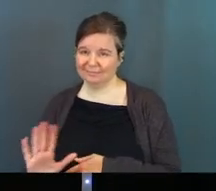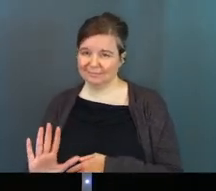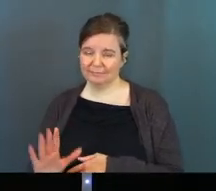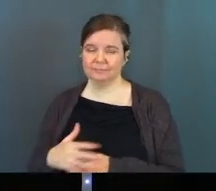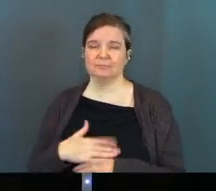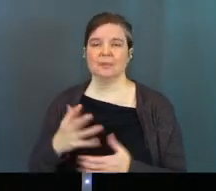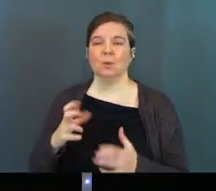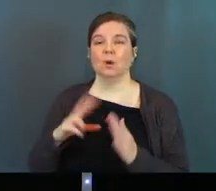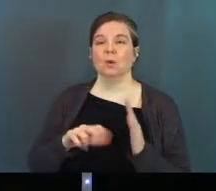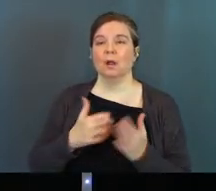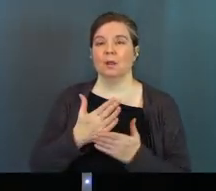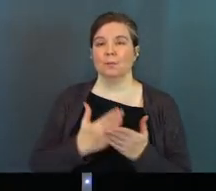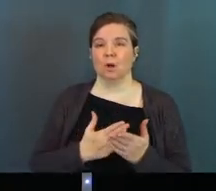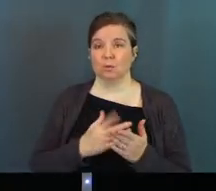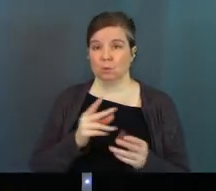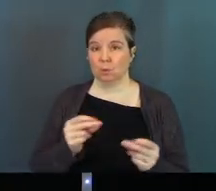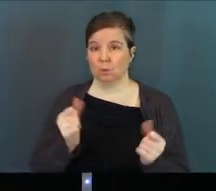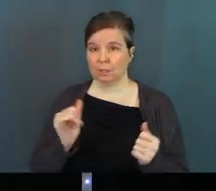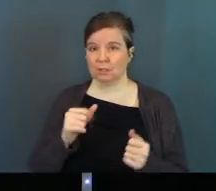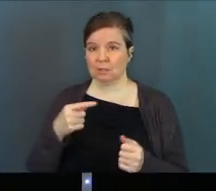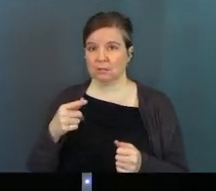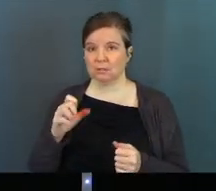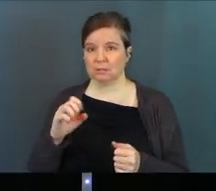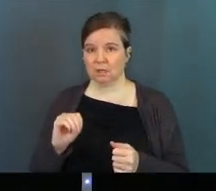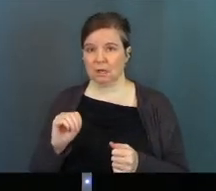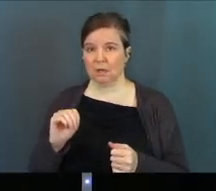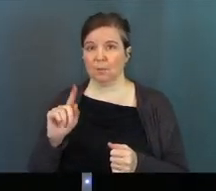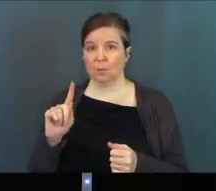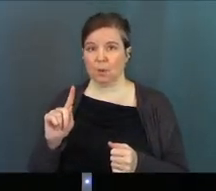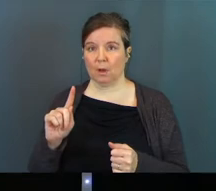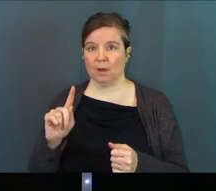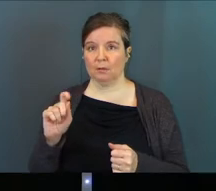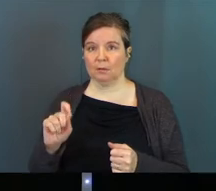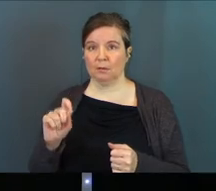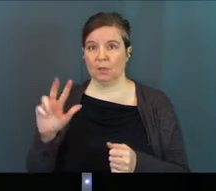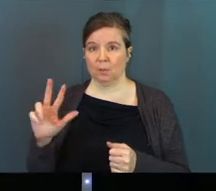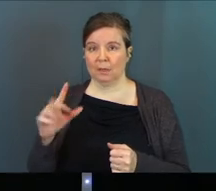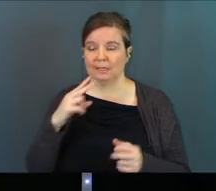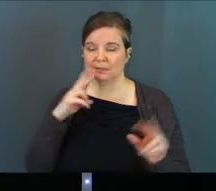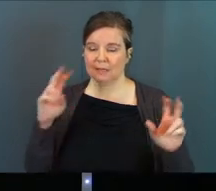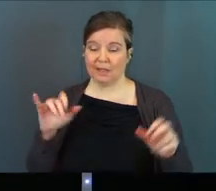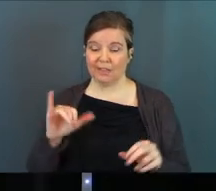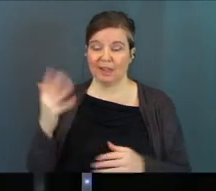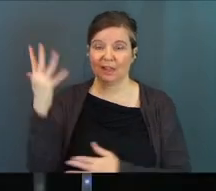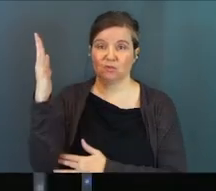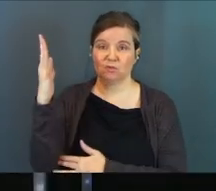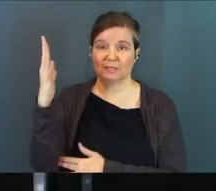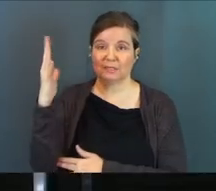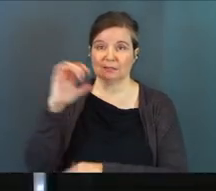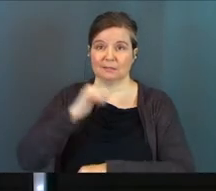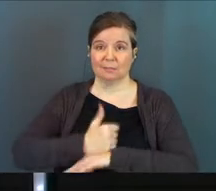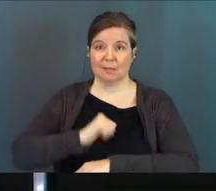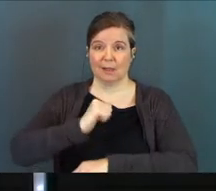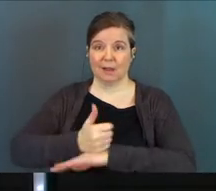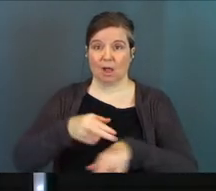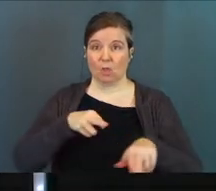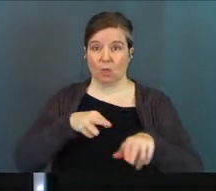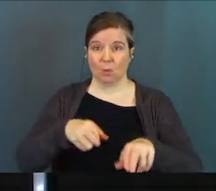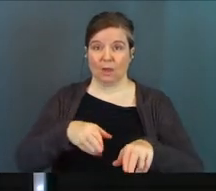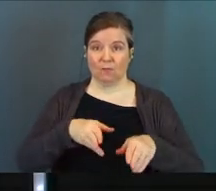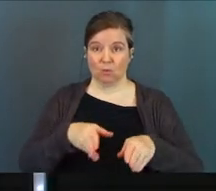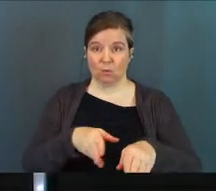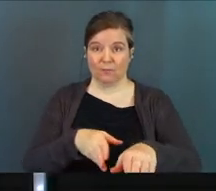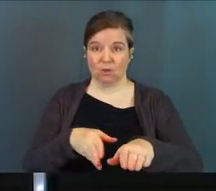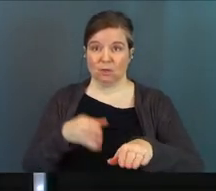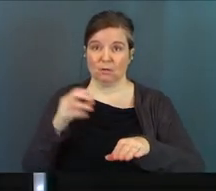I want to read another part of this to you really quick. Back to Psalm 1, okay? Psalm 1, 3 says, They are like trees planted along the riverbank, bearing fruit each